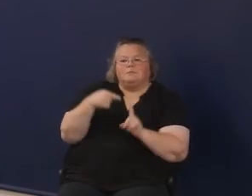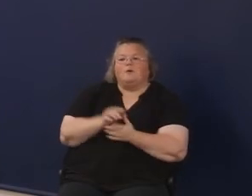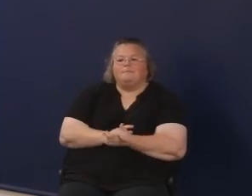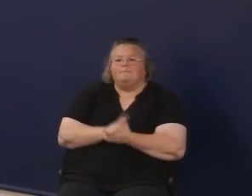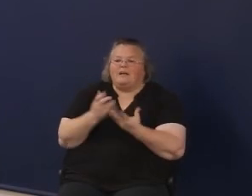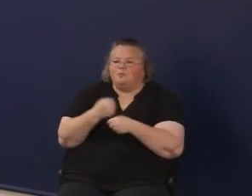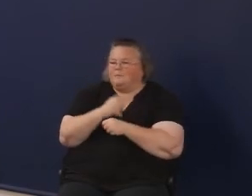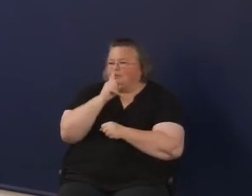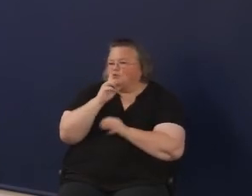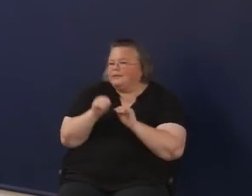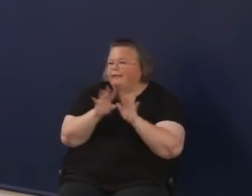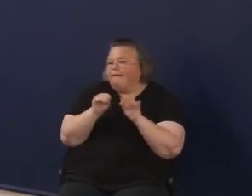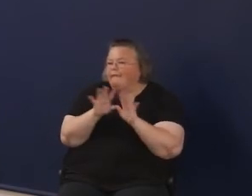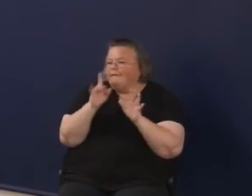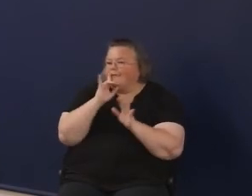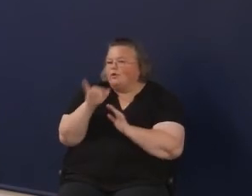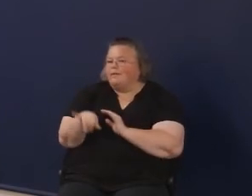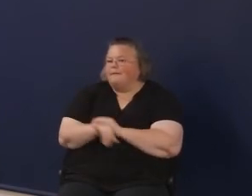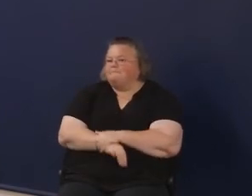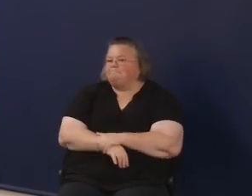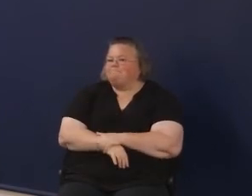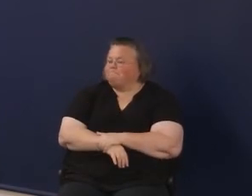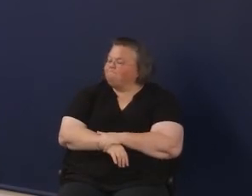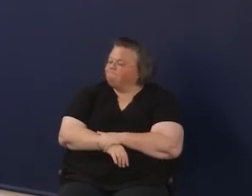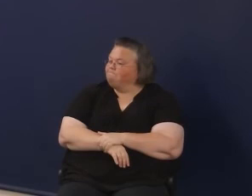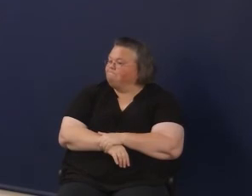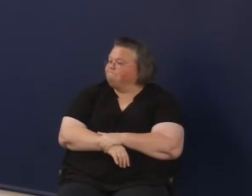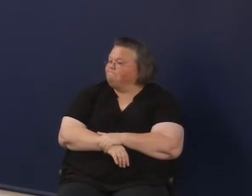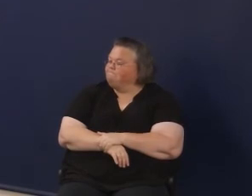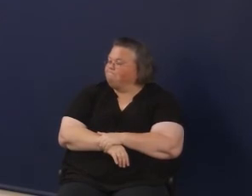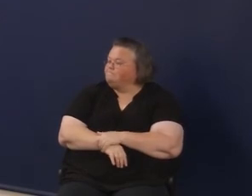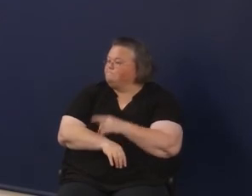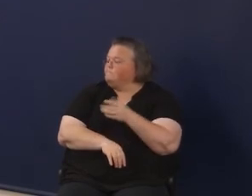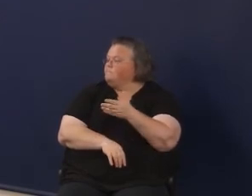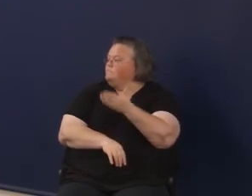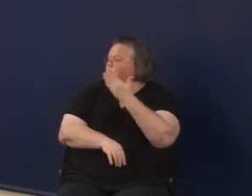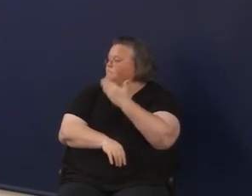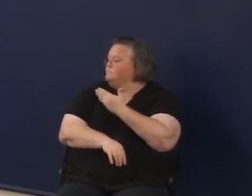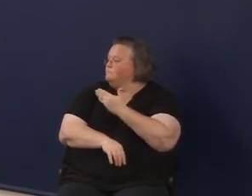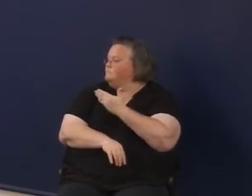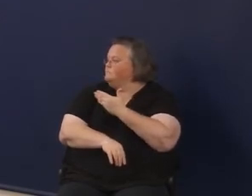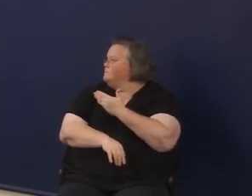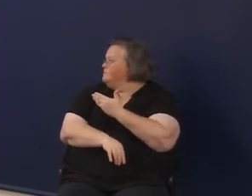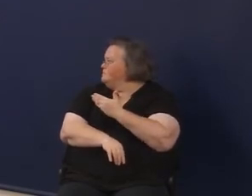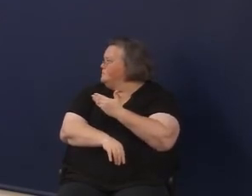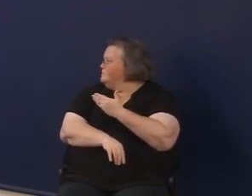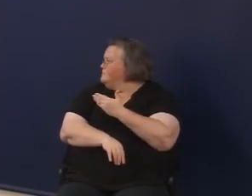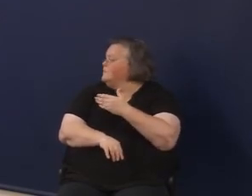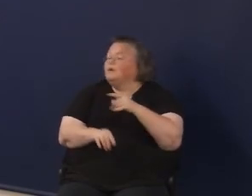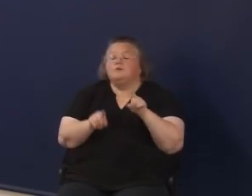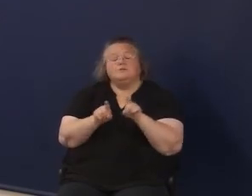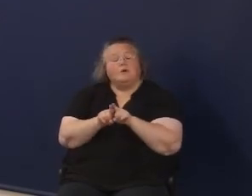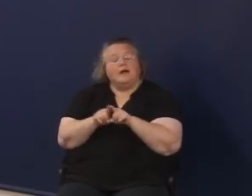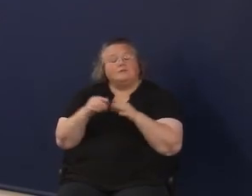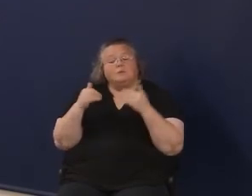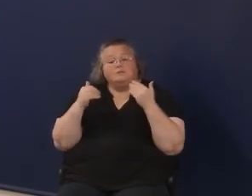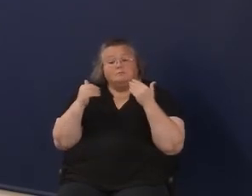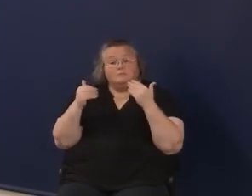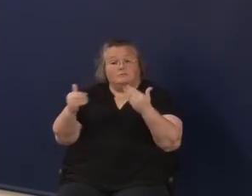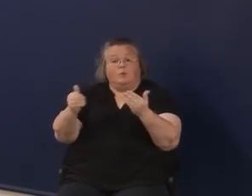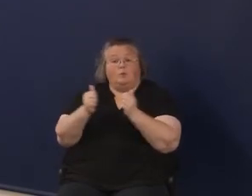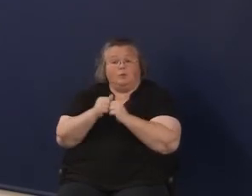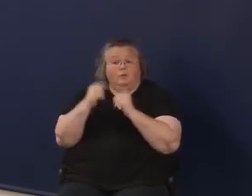make sure we have a little bit more info on this document that you have. So as we get ready to move forward toward our goal,